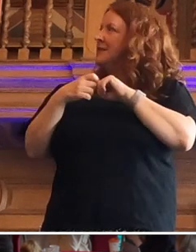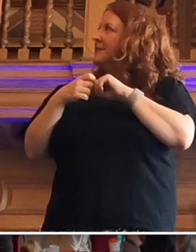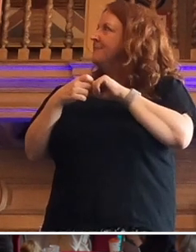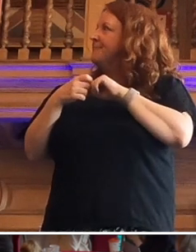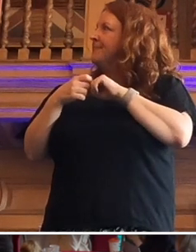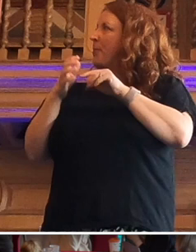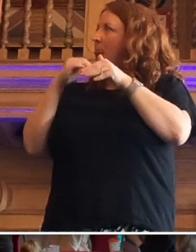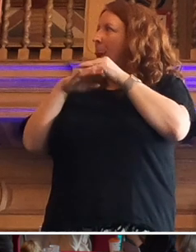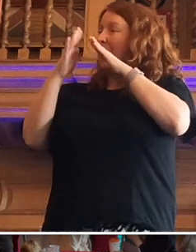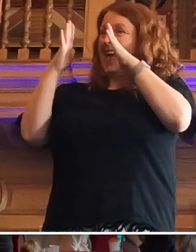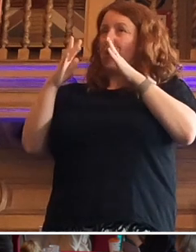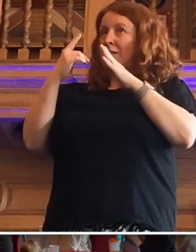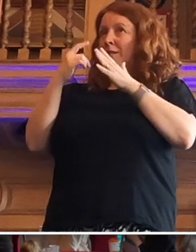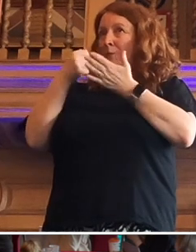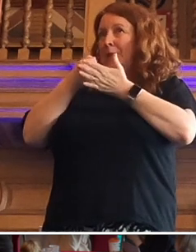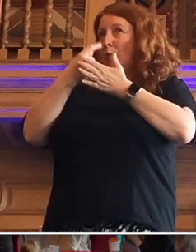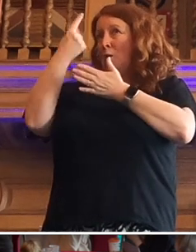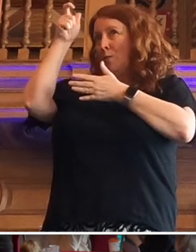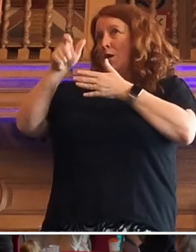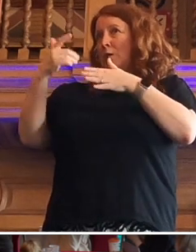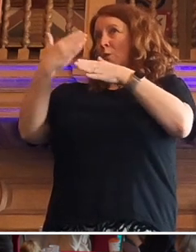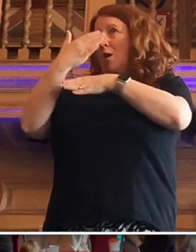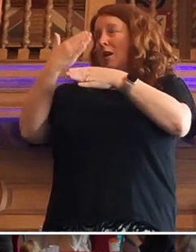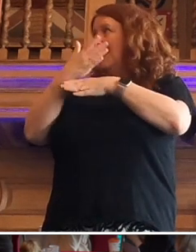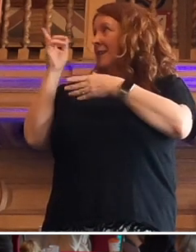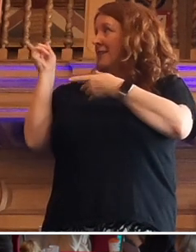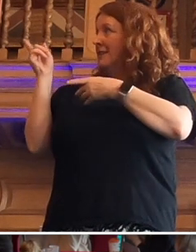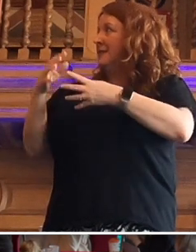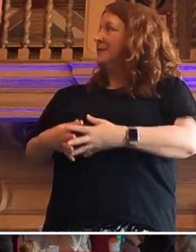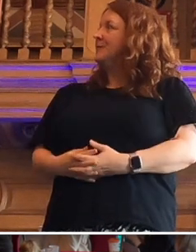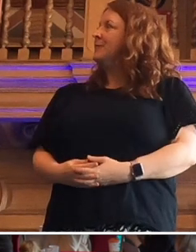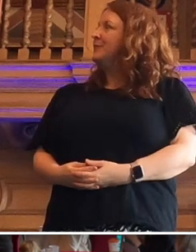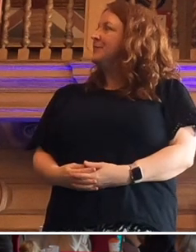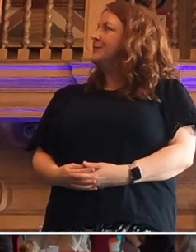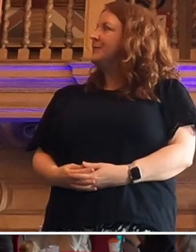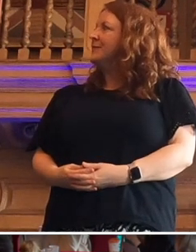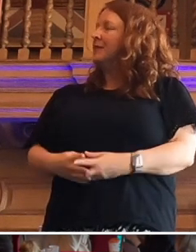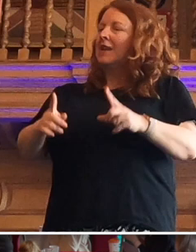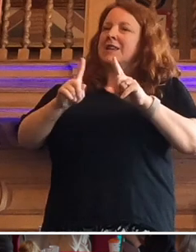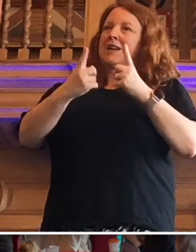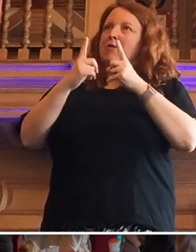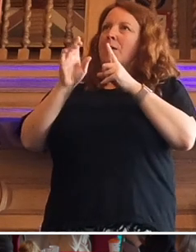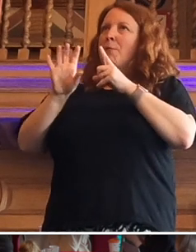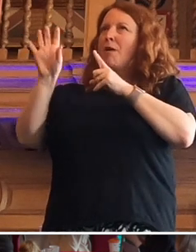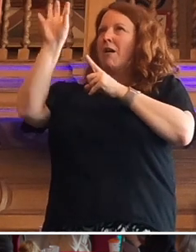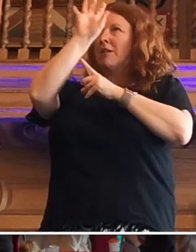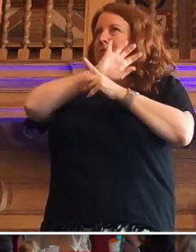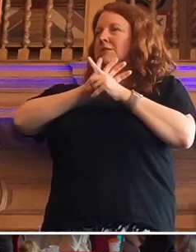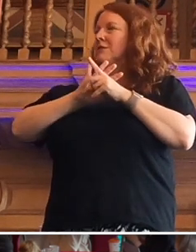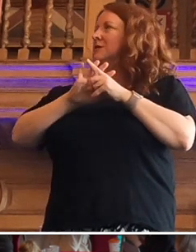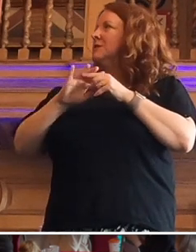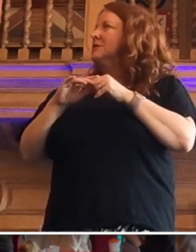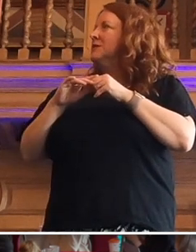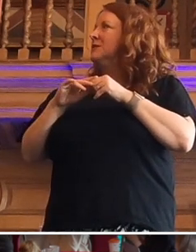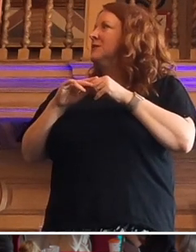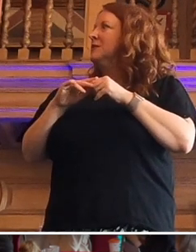where at least one adult is working in different parts of the country before